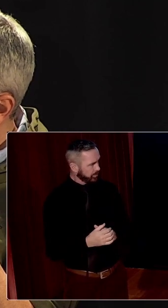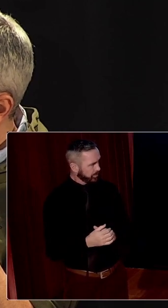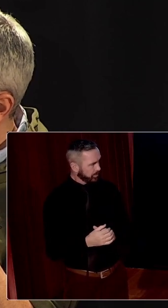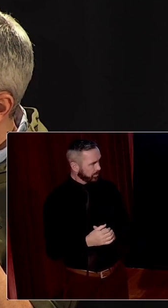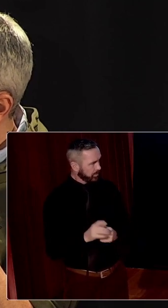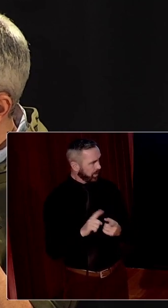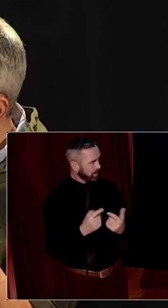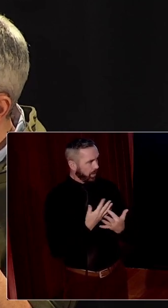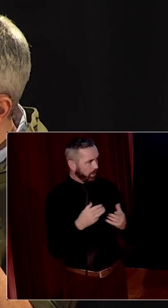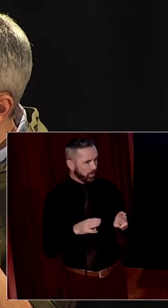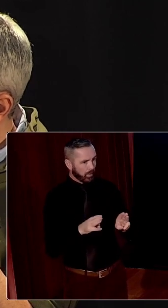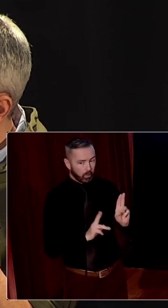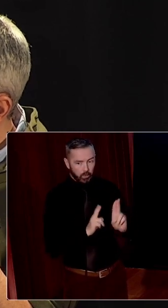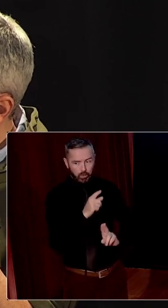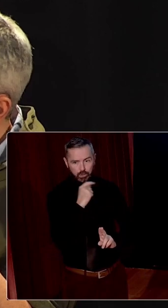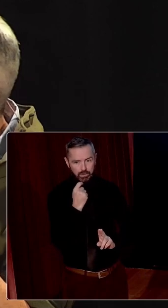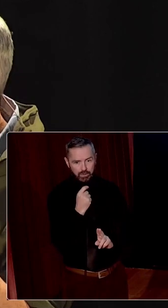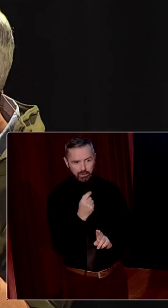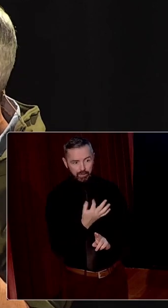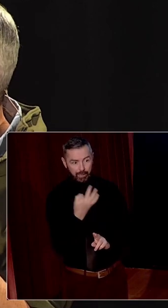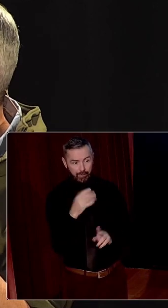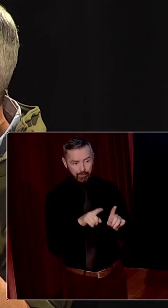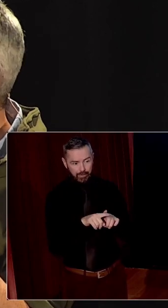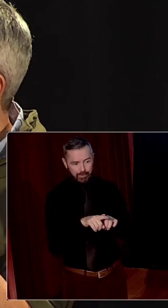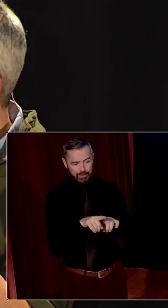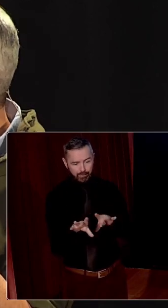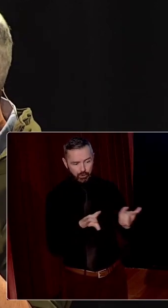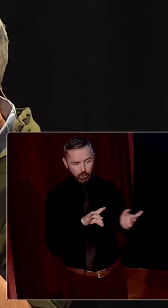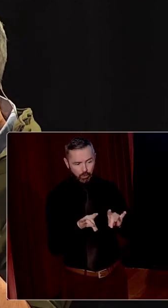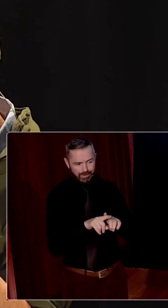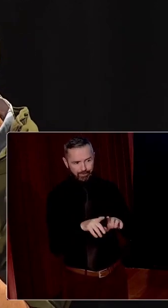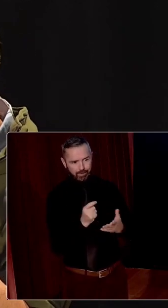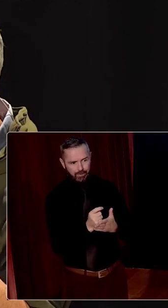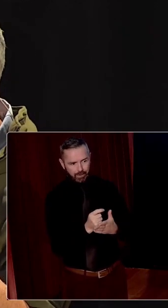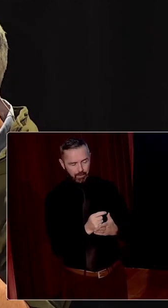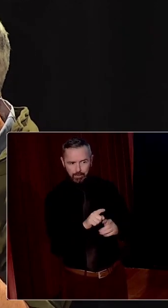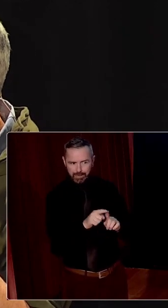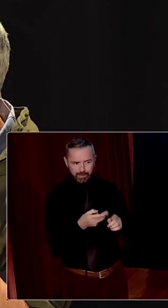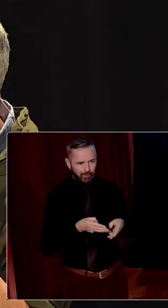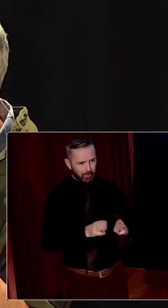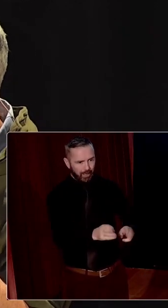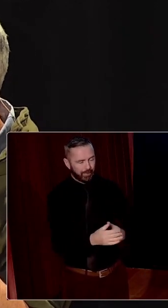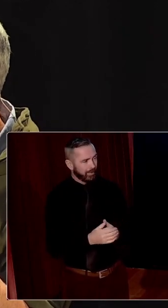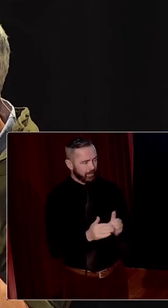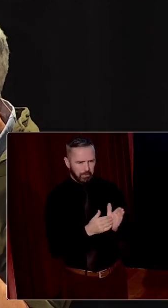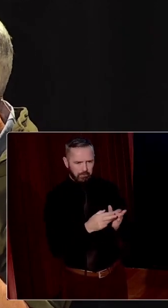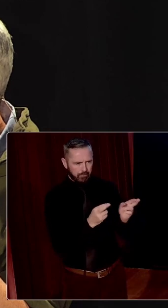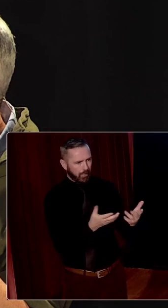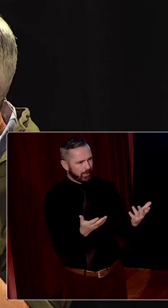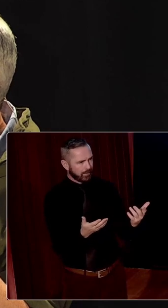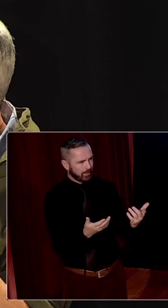a lot of people would say that perhaps had different choices been taken at different times. And it's interesting, what Bridget says is absolutely right.